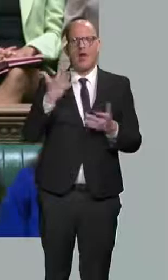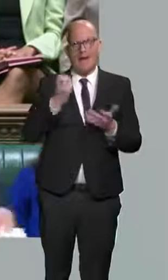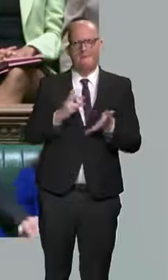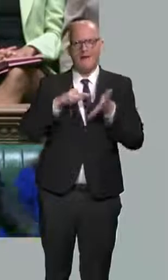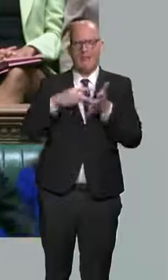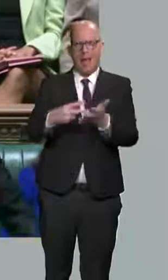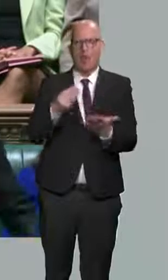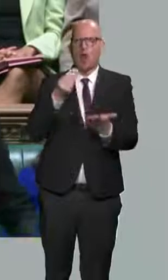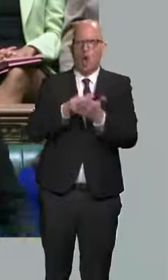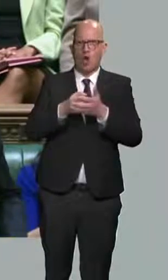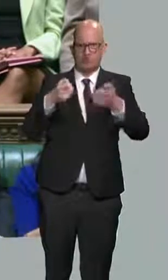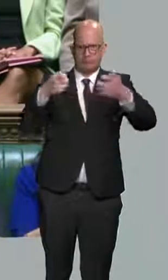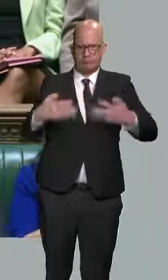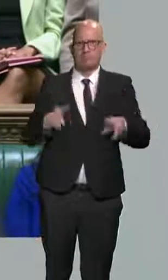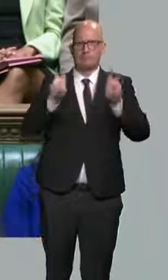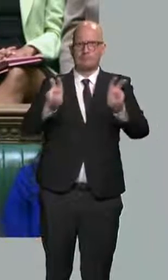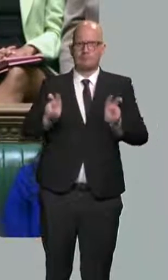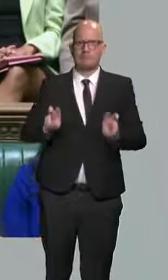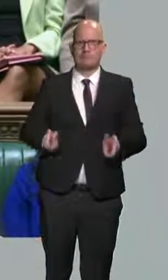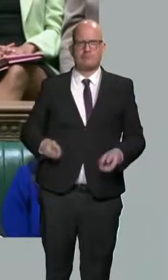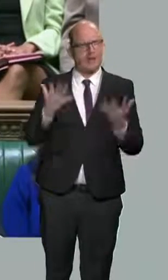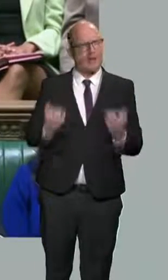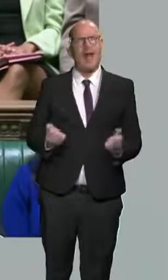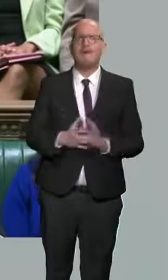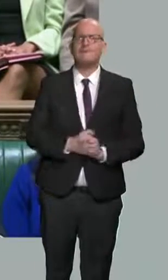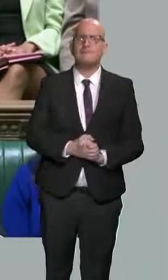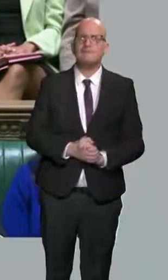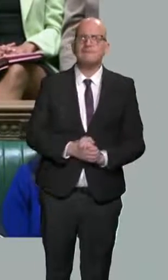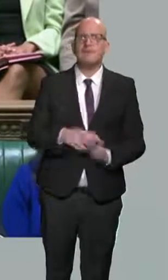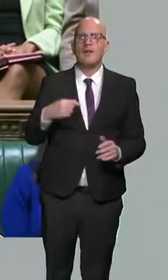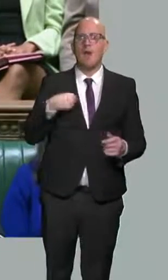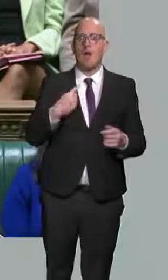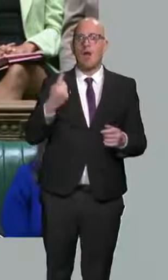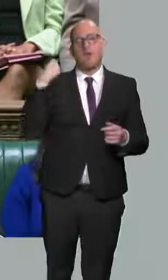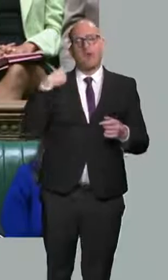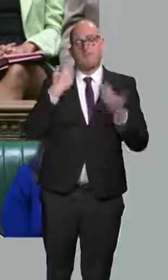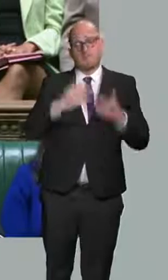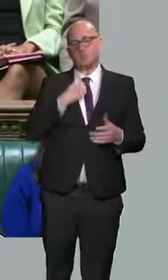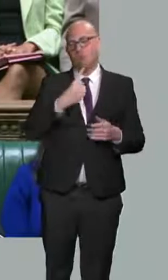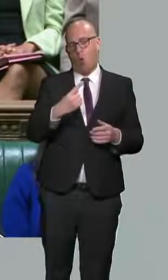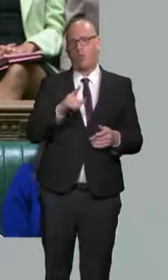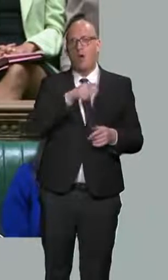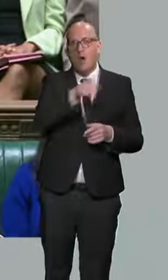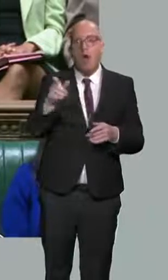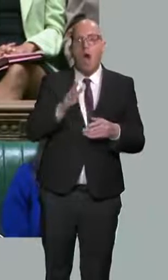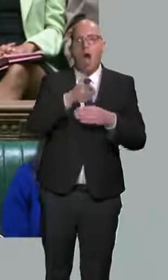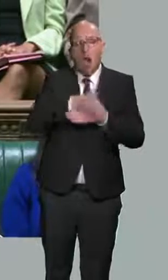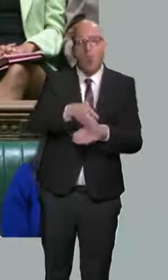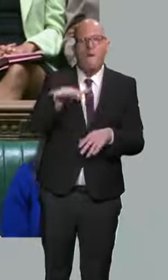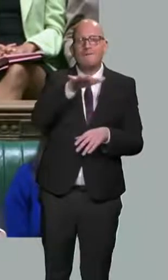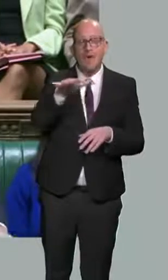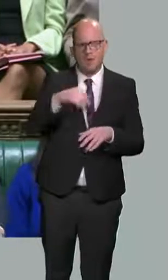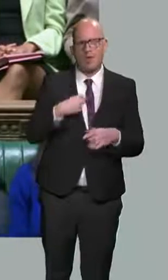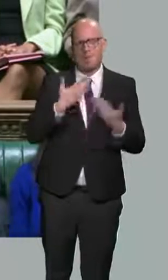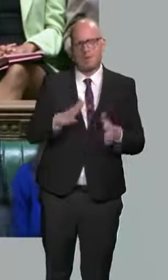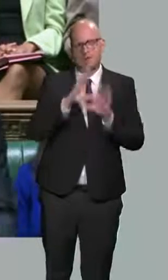today. Last year I told the House I would cut taxes for hard-working families, but I would do so in